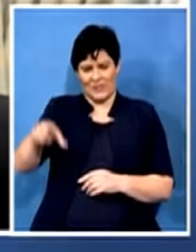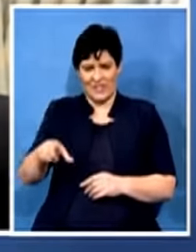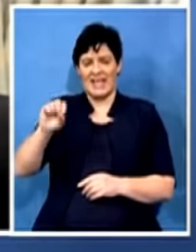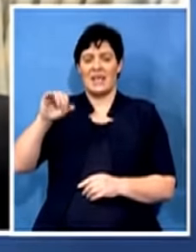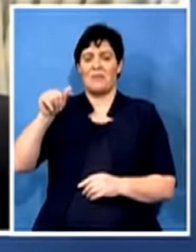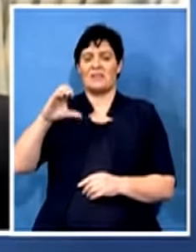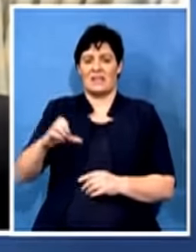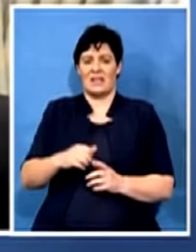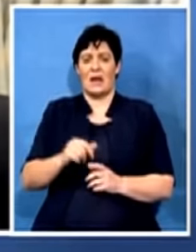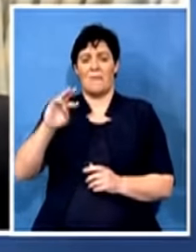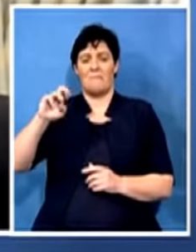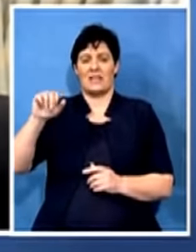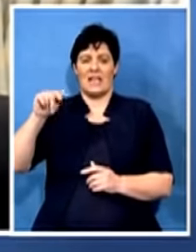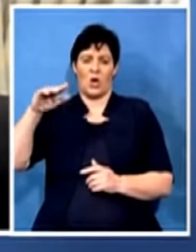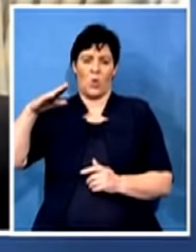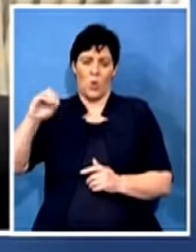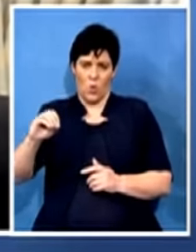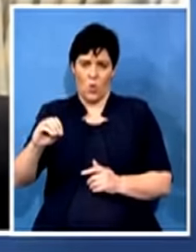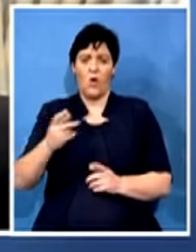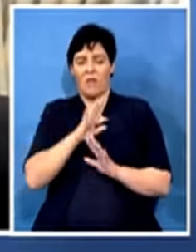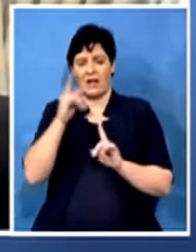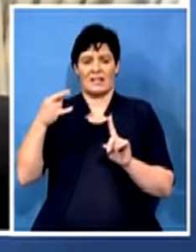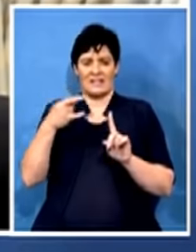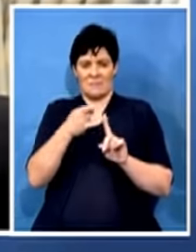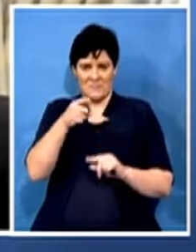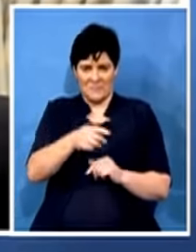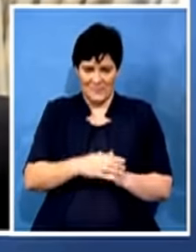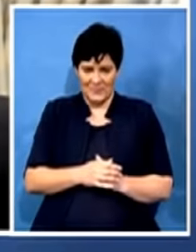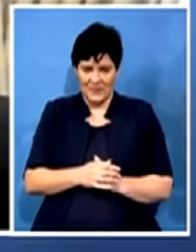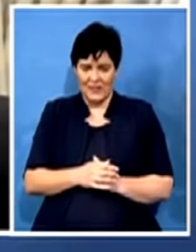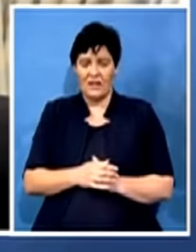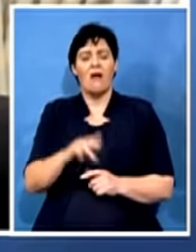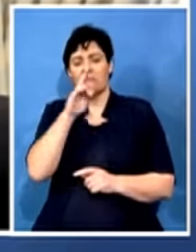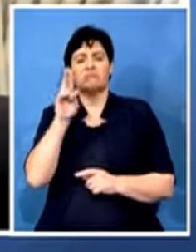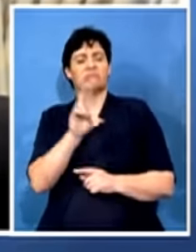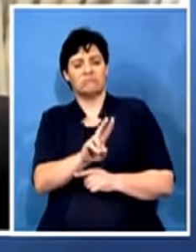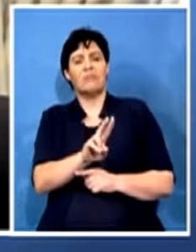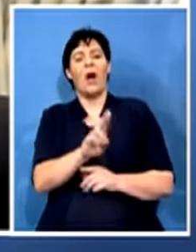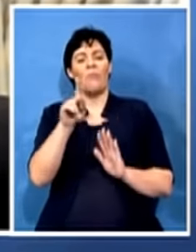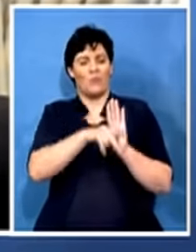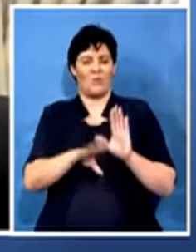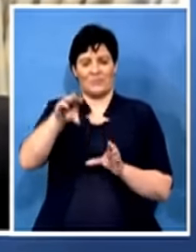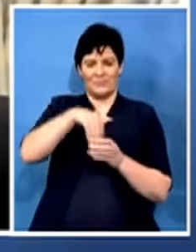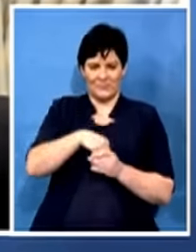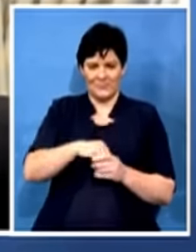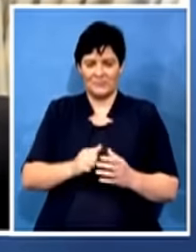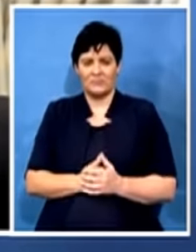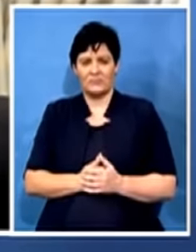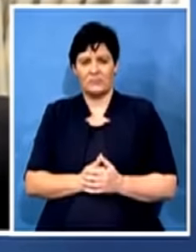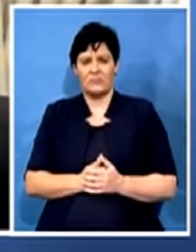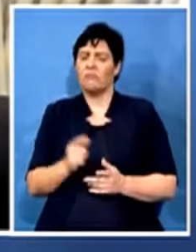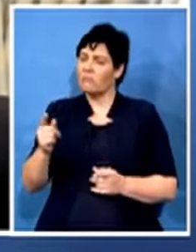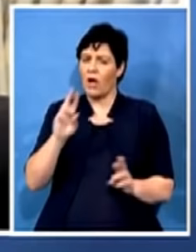live via Skype. Samkele, always a pleasure having you on the program. Firstly, any reaction as yet from the